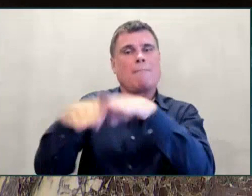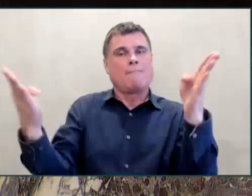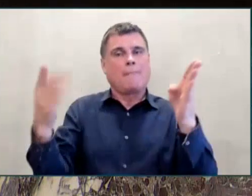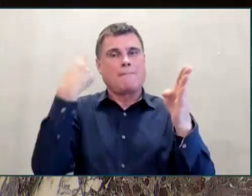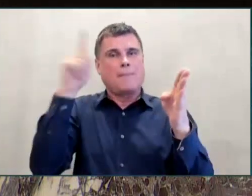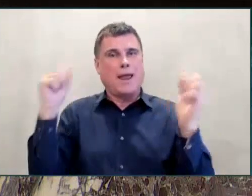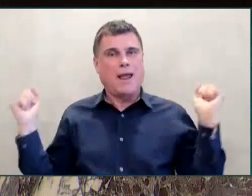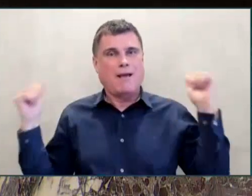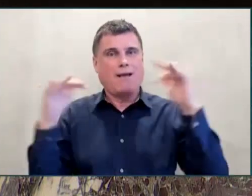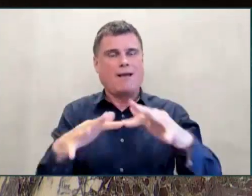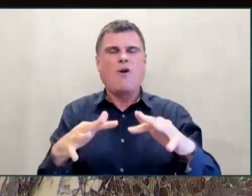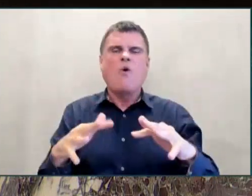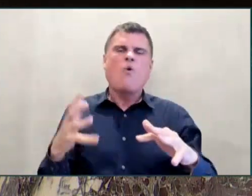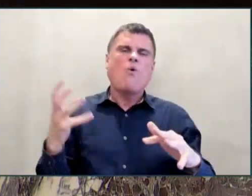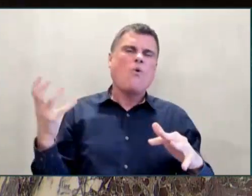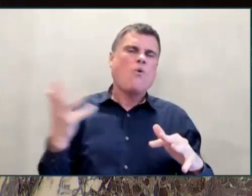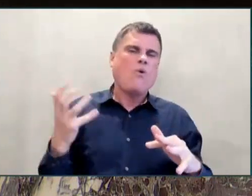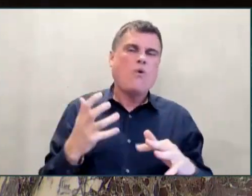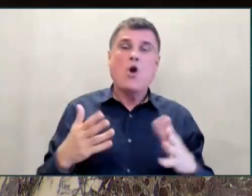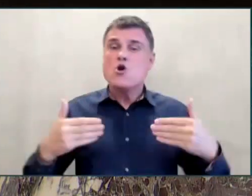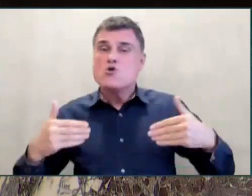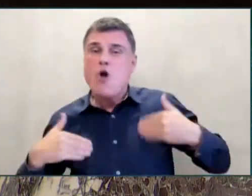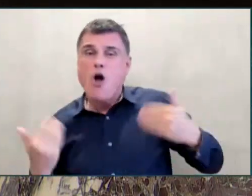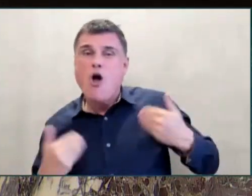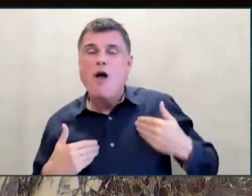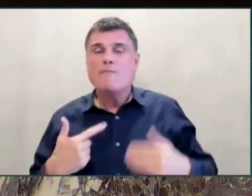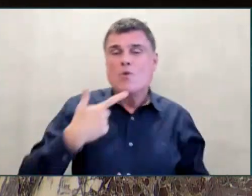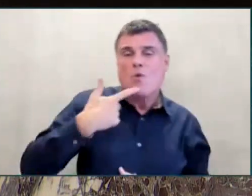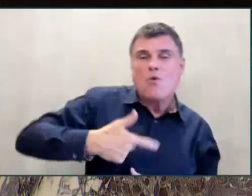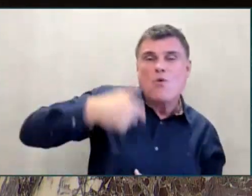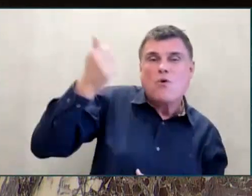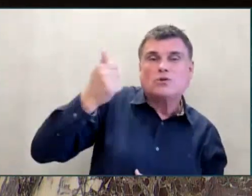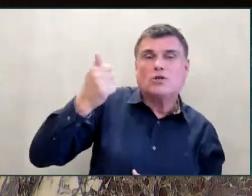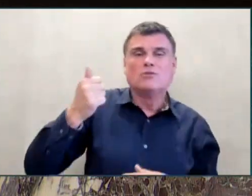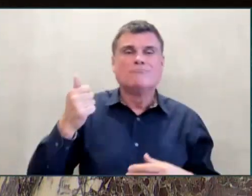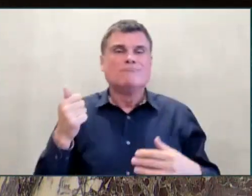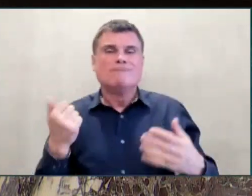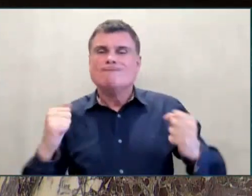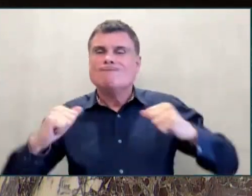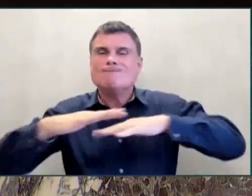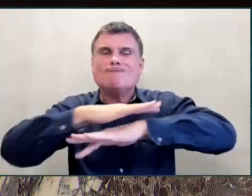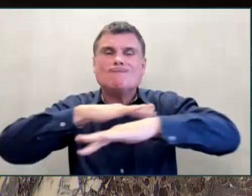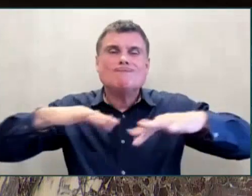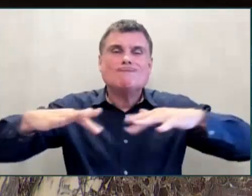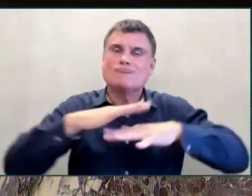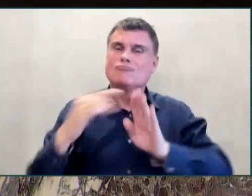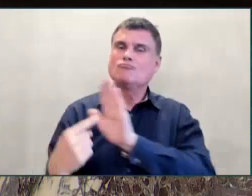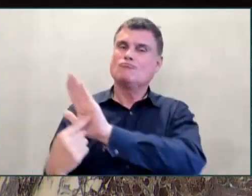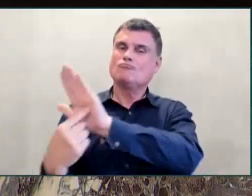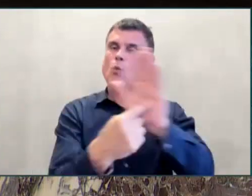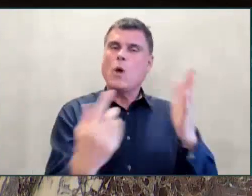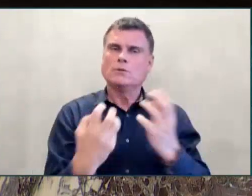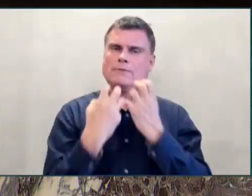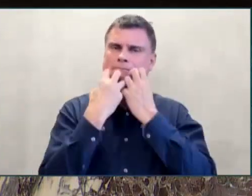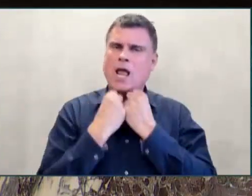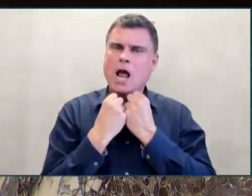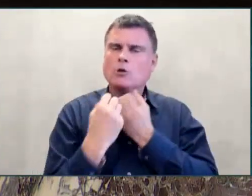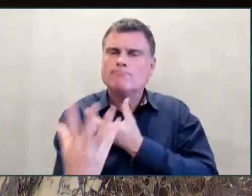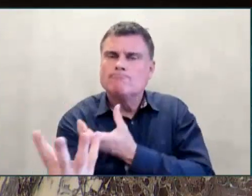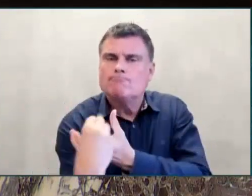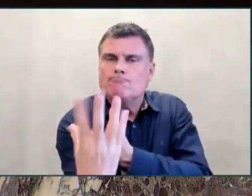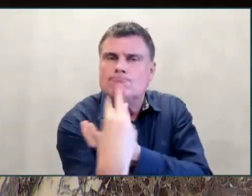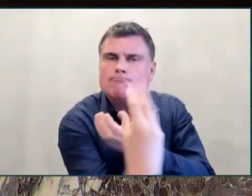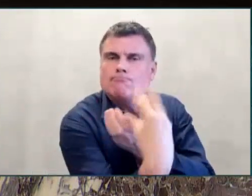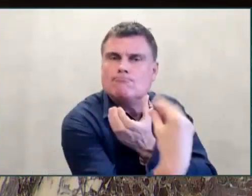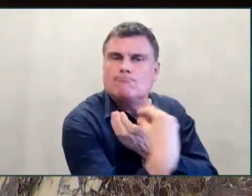including inclusivity, dignity, respect for all founded on values of righteousness, protection of human rights,